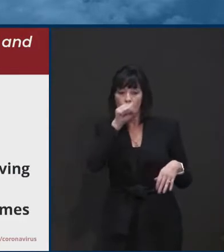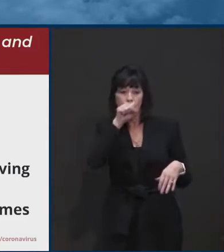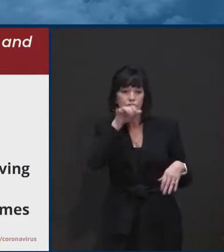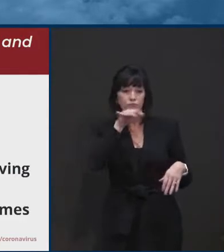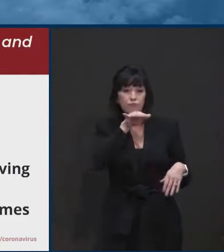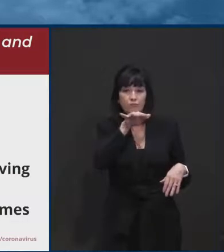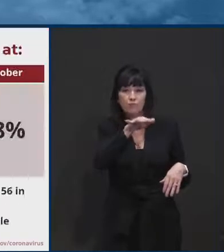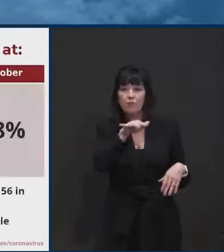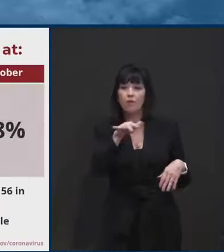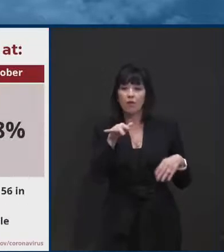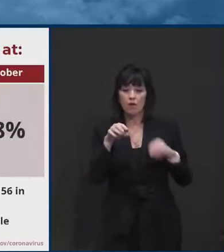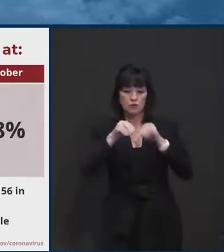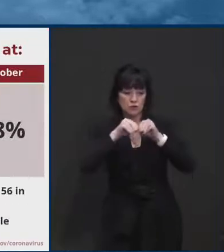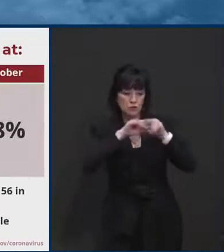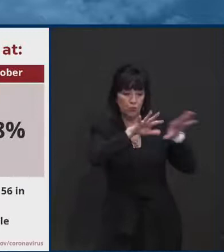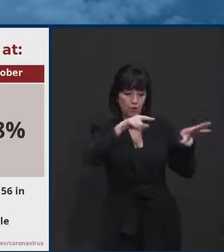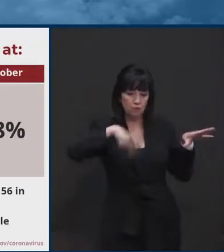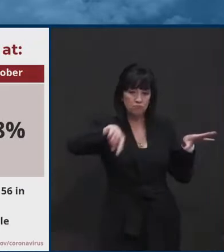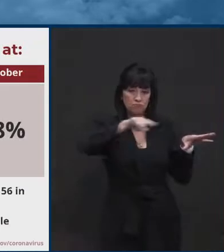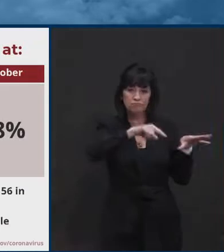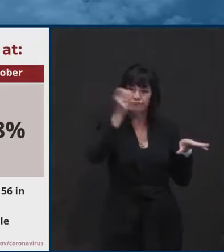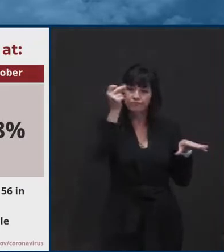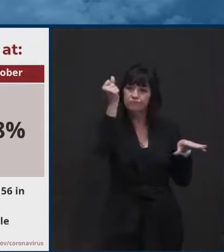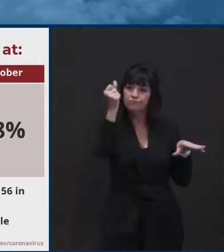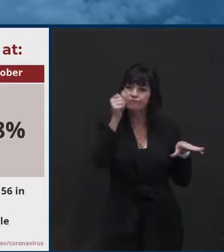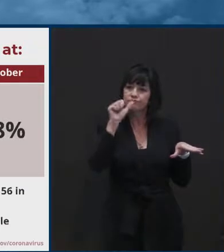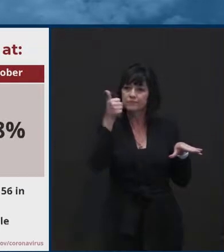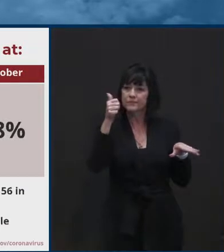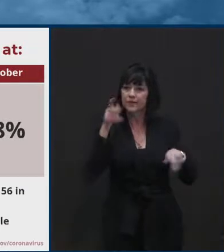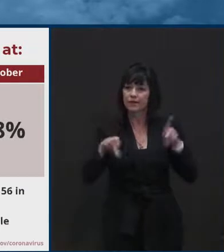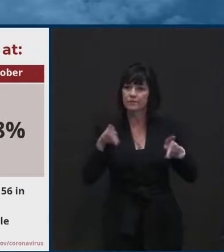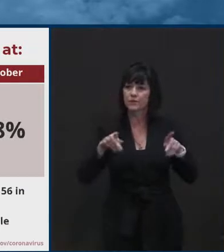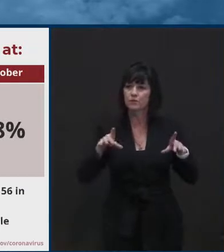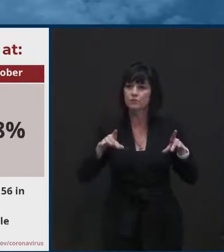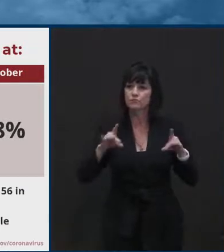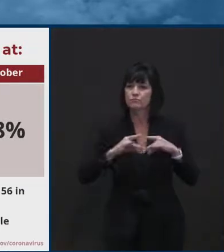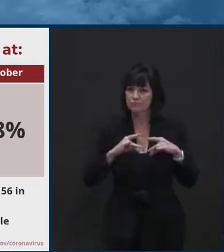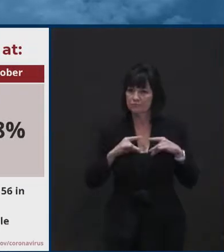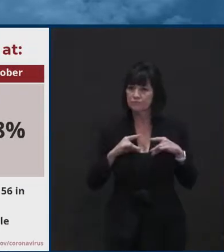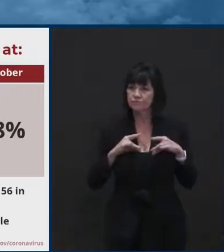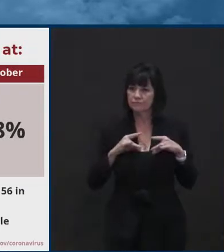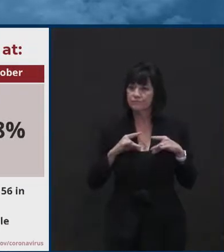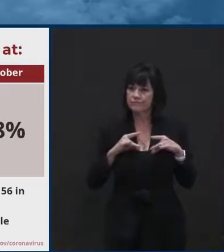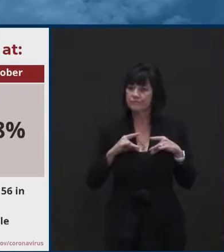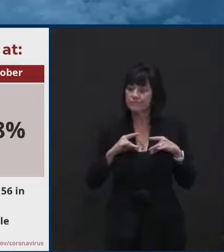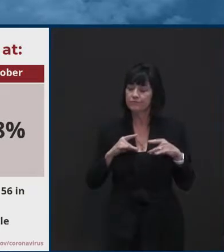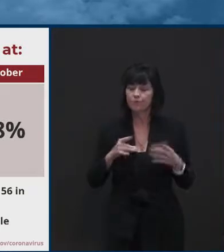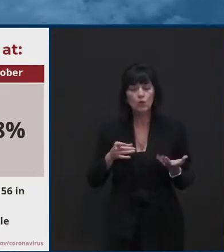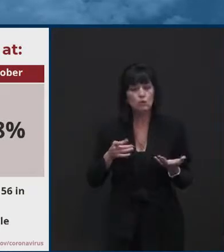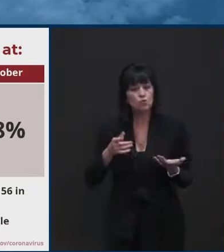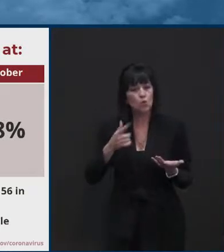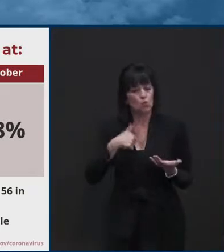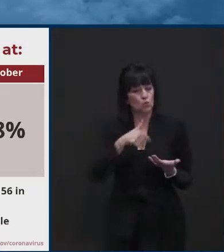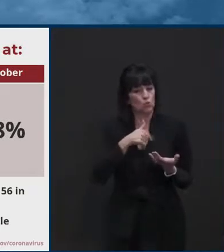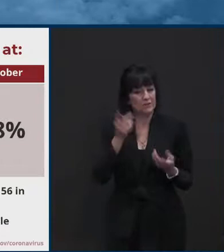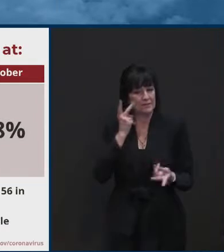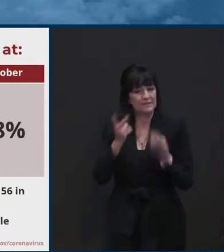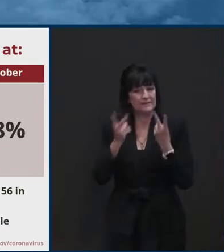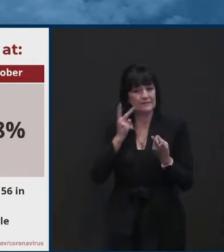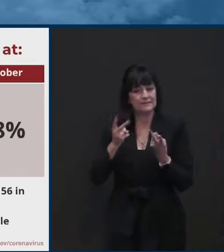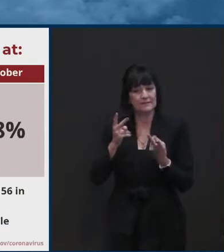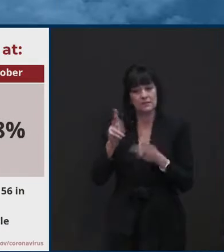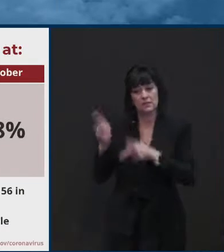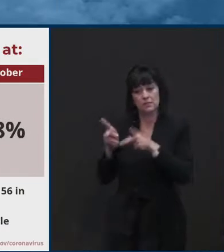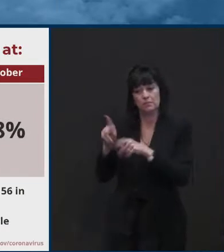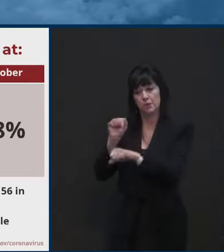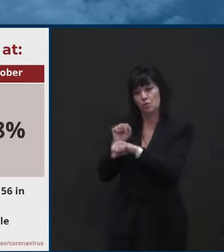more concrete data that, that we have looking at our, our events from our, um, contact tracers. And, um,